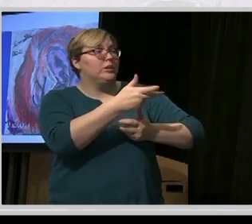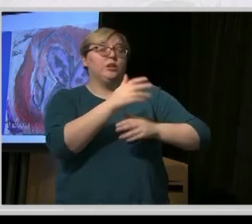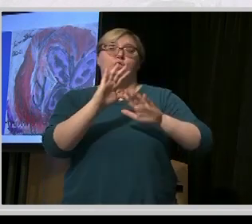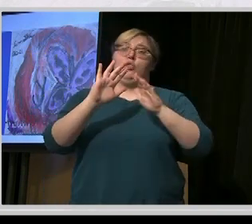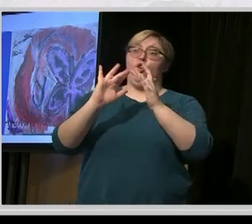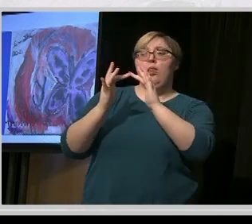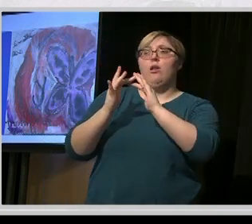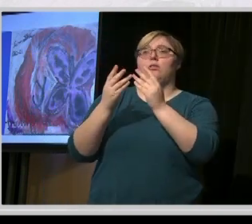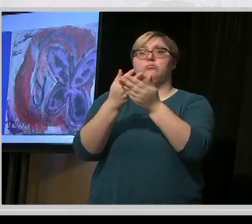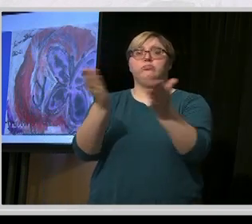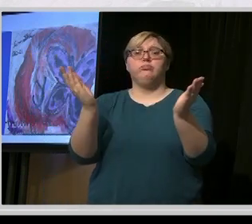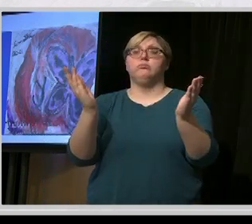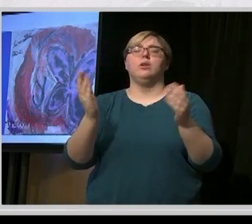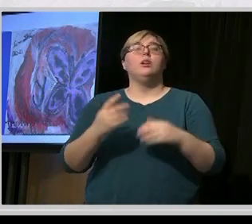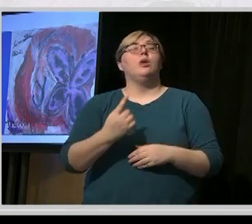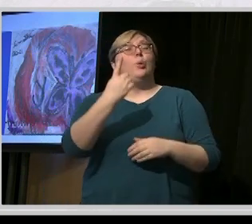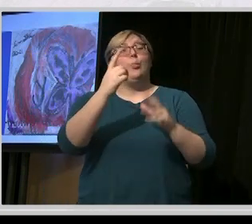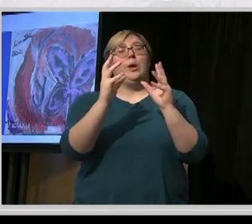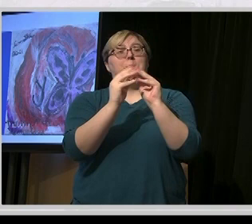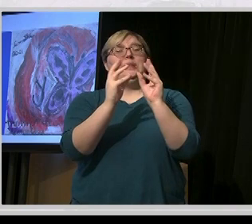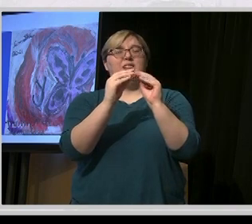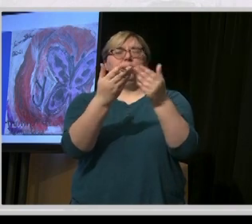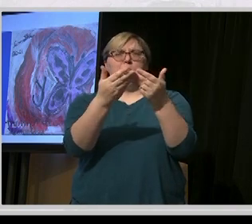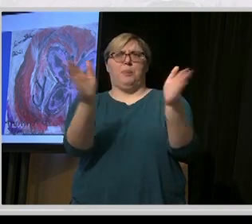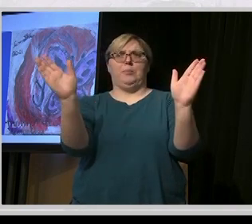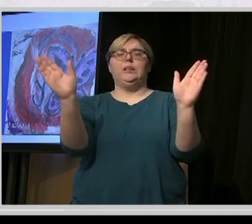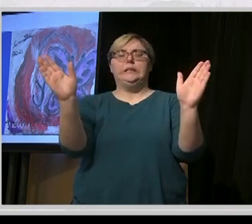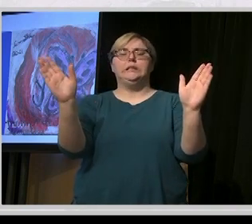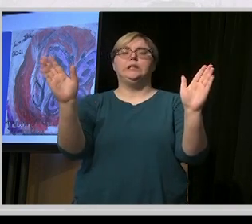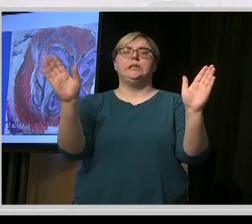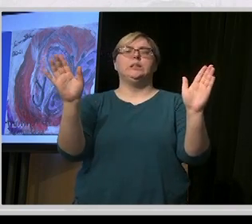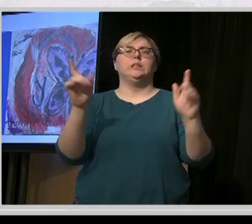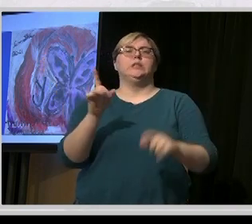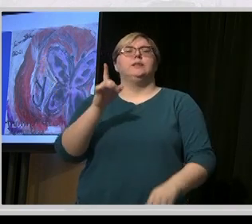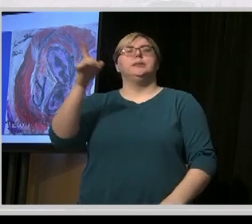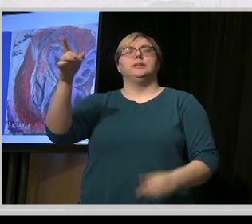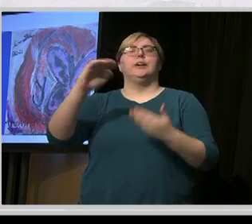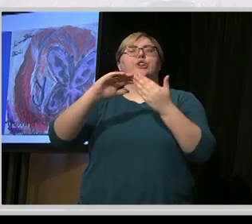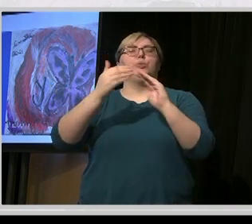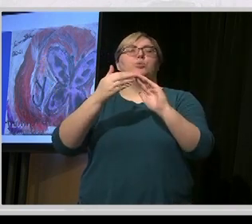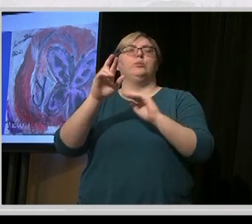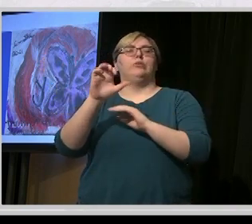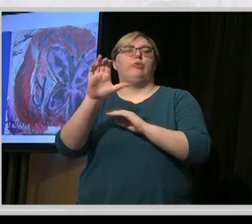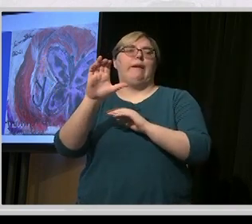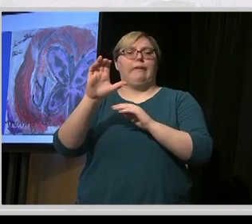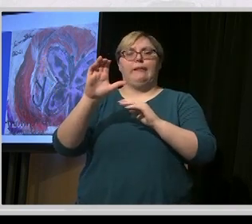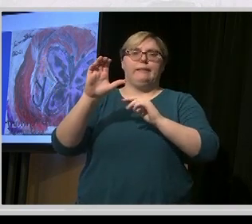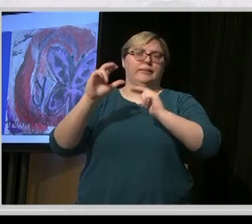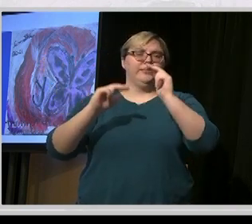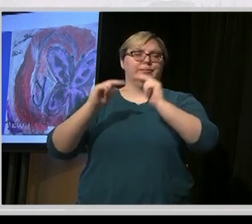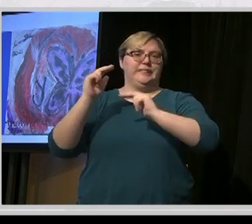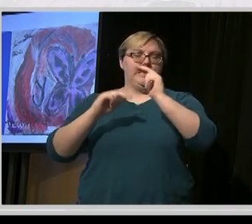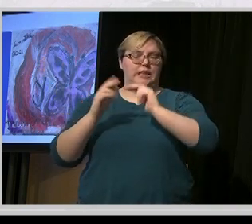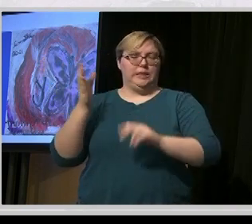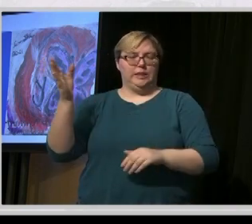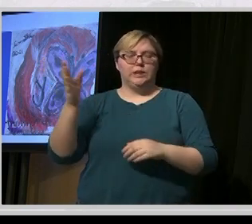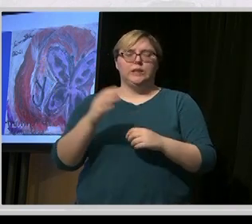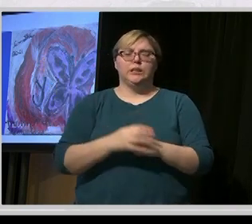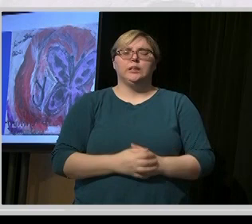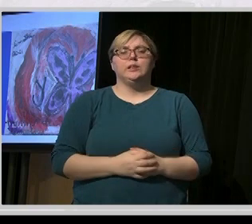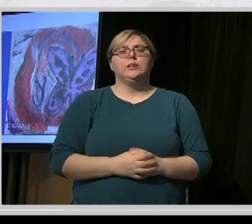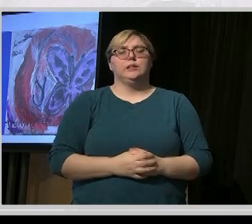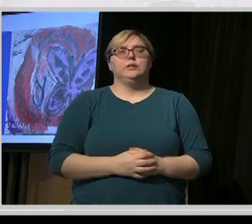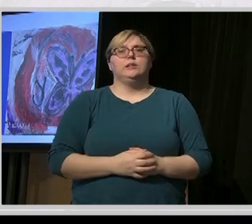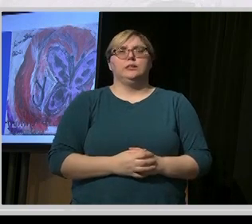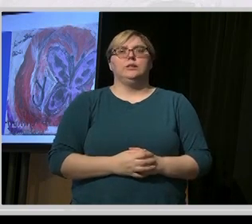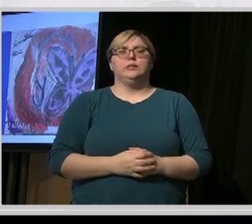One of those meetings, we had the public meeting held in the Community Recreation Facility. And Vicky, I think Vicky's up